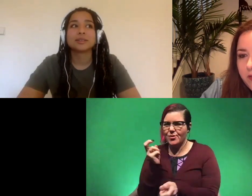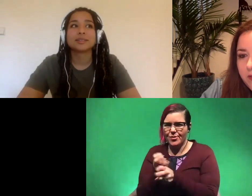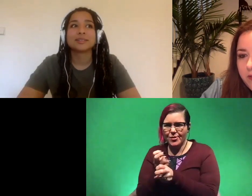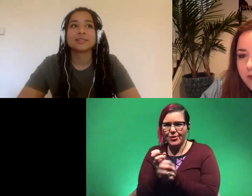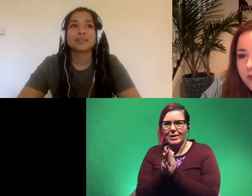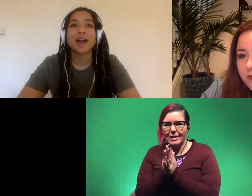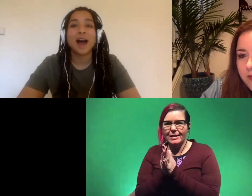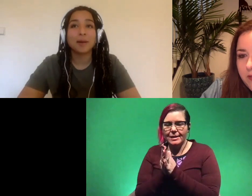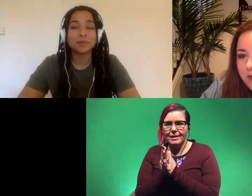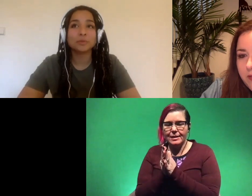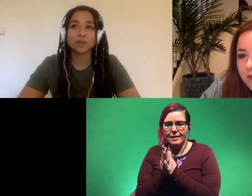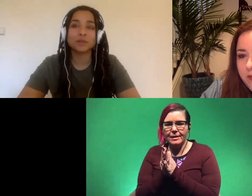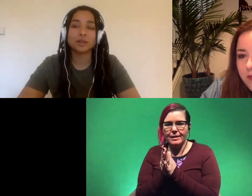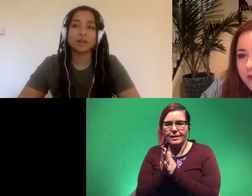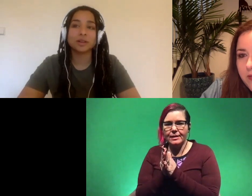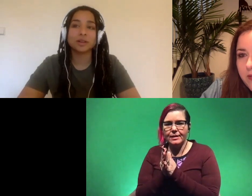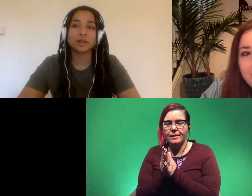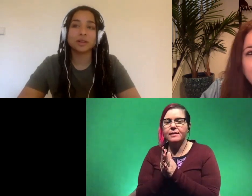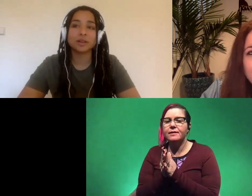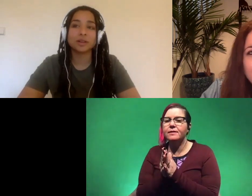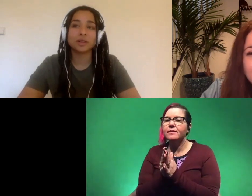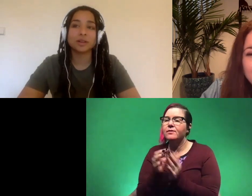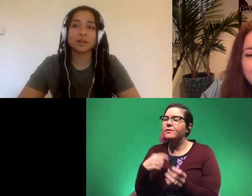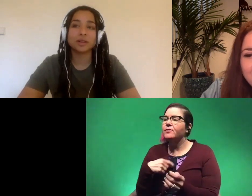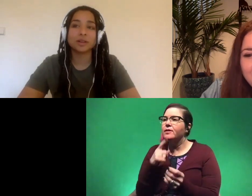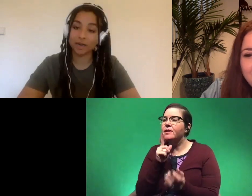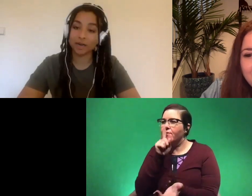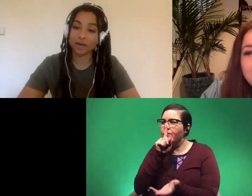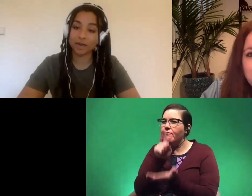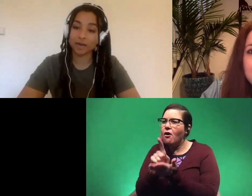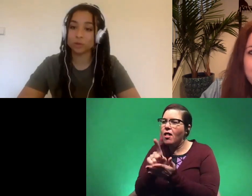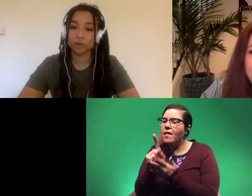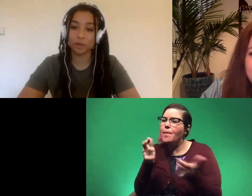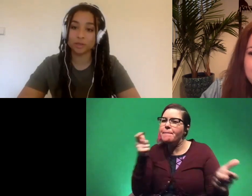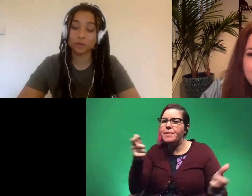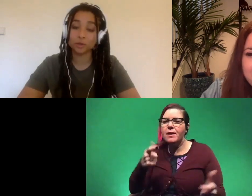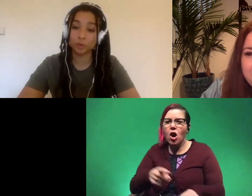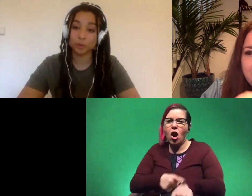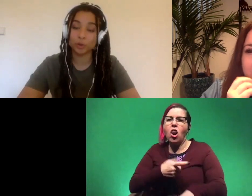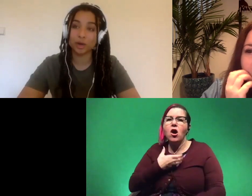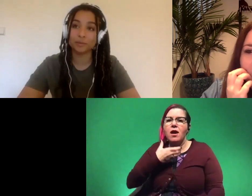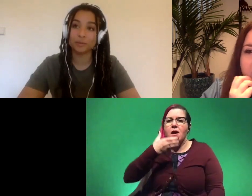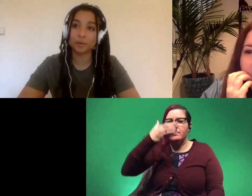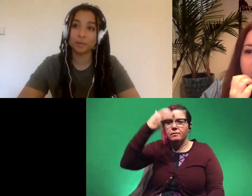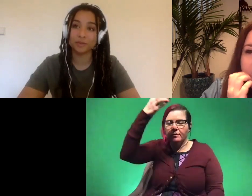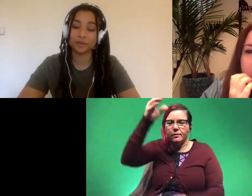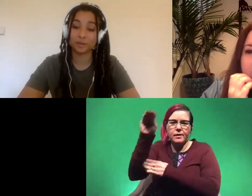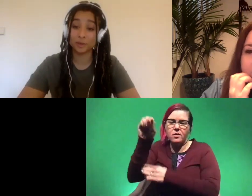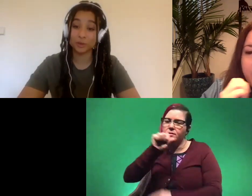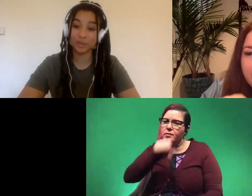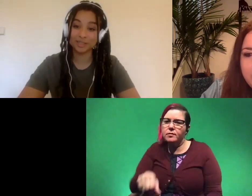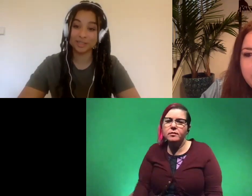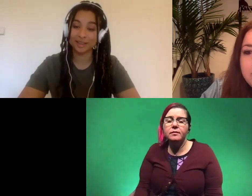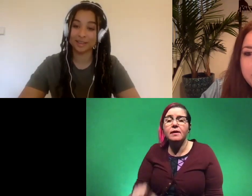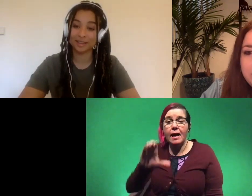i'm i'm really falling in love with the vague long neck dinosaurs all sauropods are super cool i'm i'm a big fan of